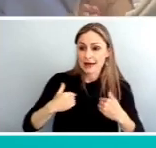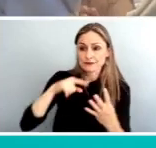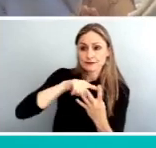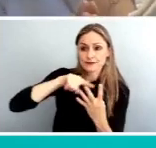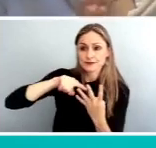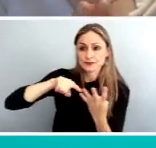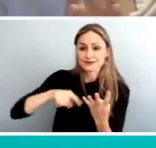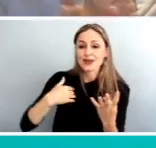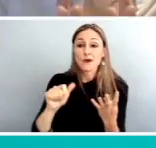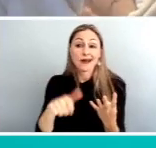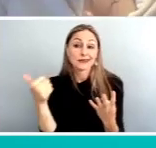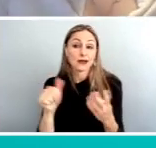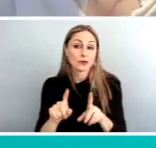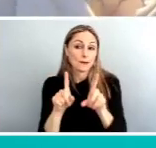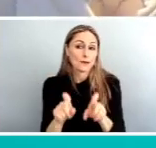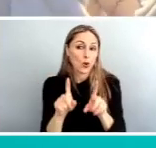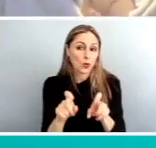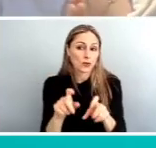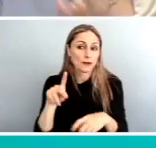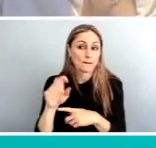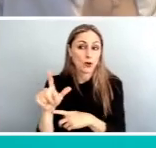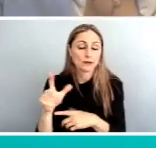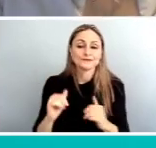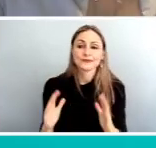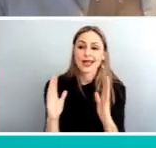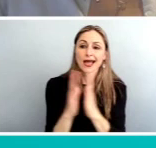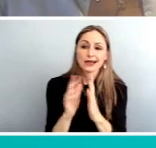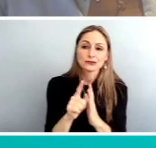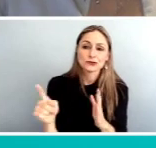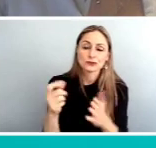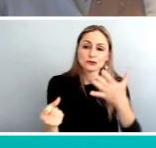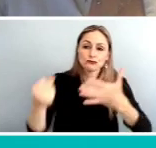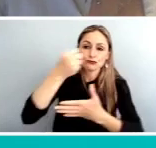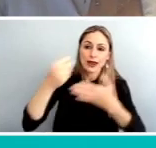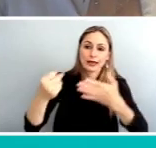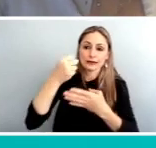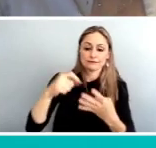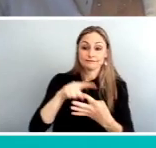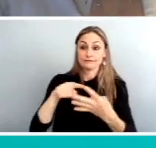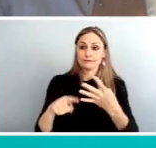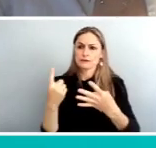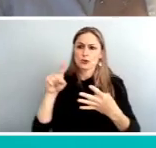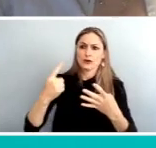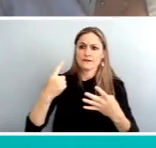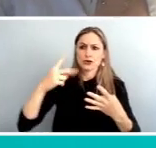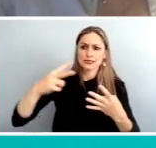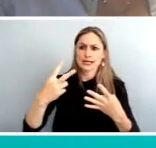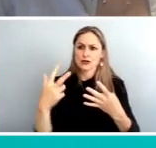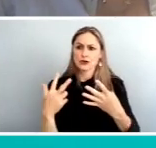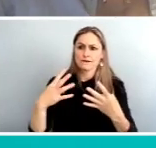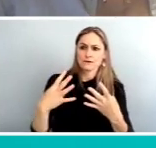poll quickly, and ask you all to rank those polls, those goals. So, Henry, would you like to bring up the poll?